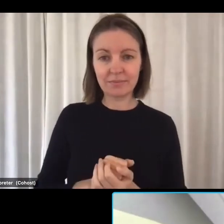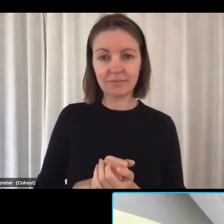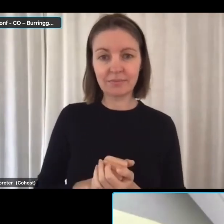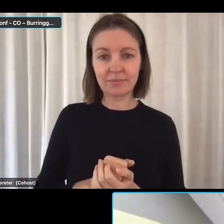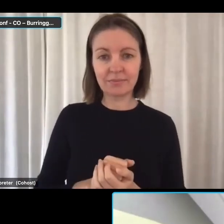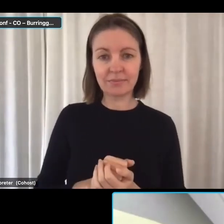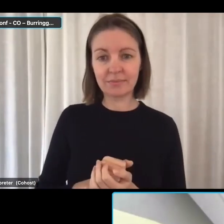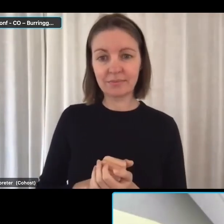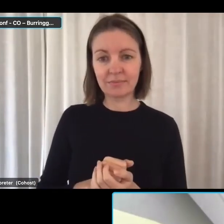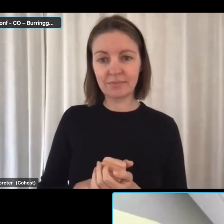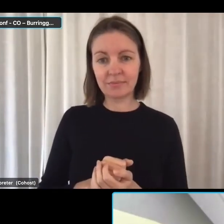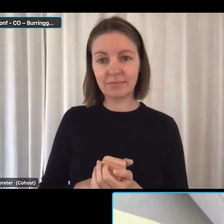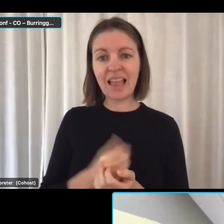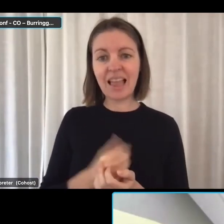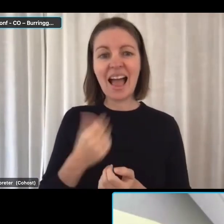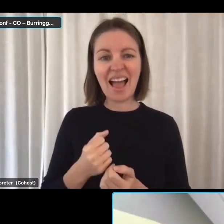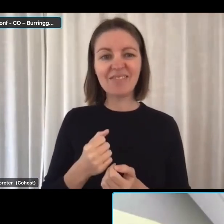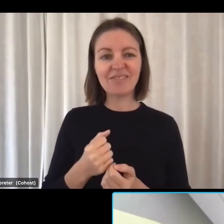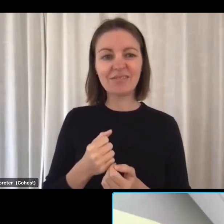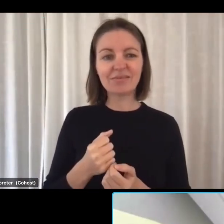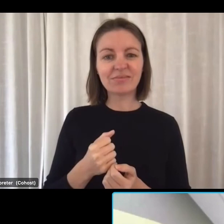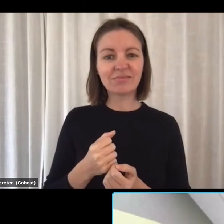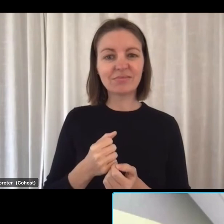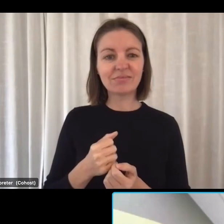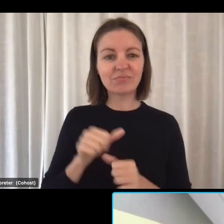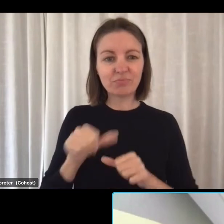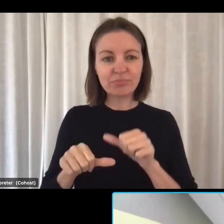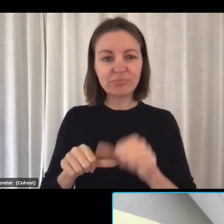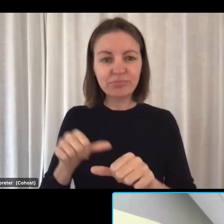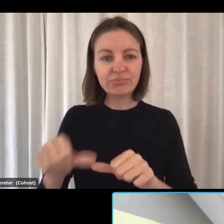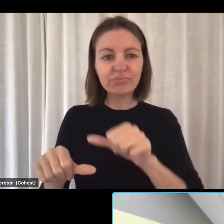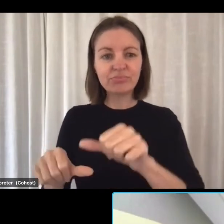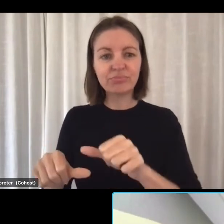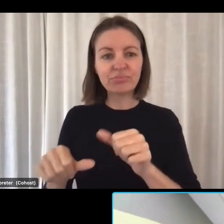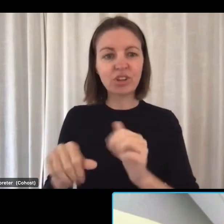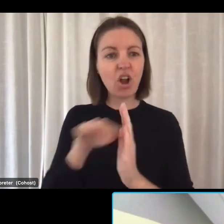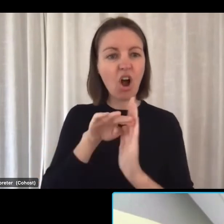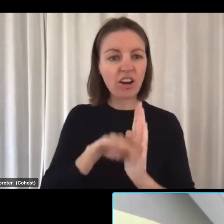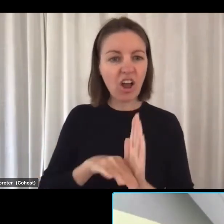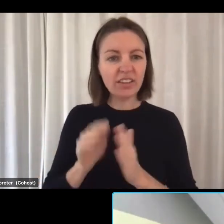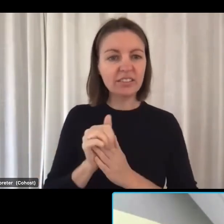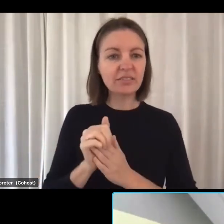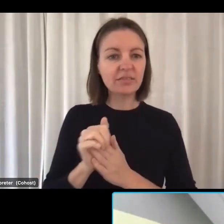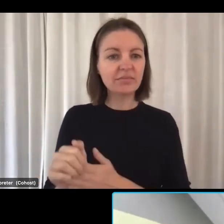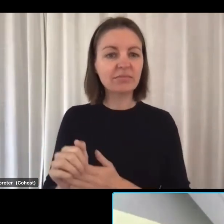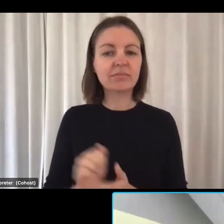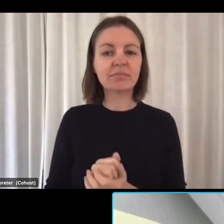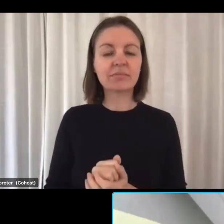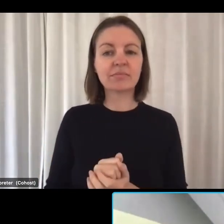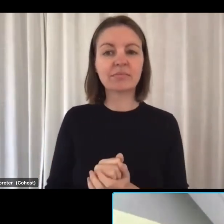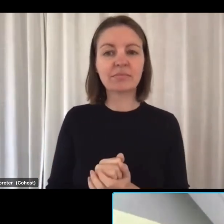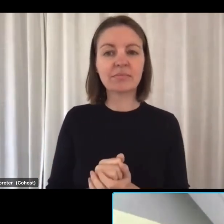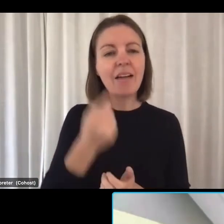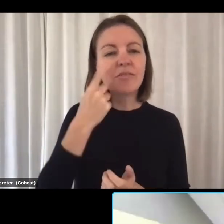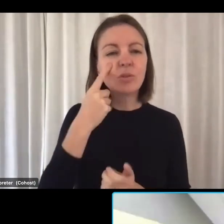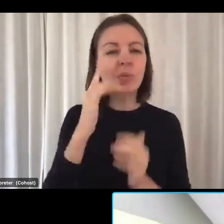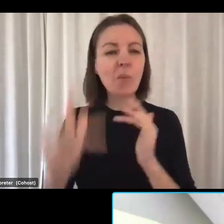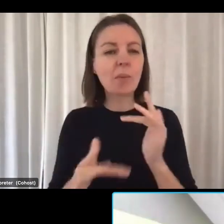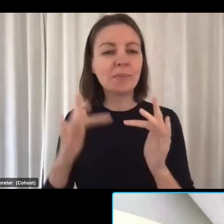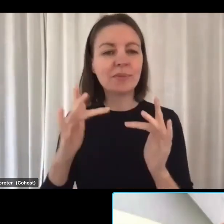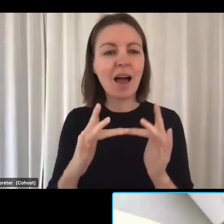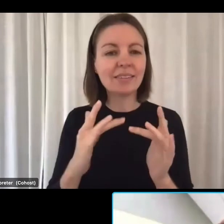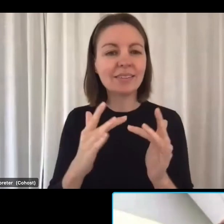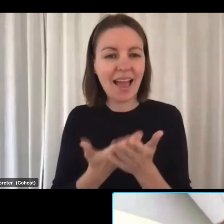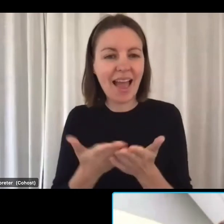user step by step guidelines found at Workforce Australia for business. So you go under about us and how to use our